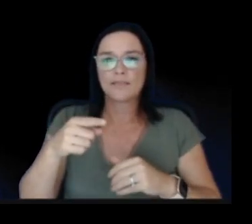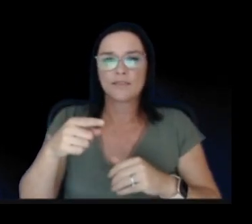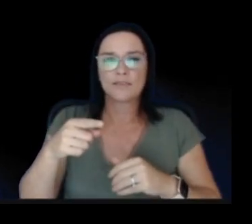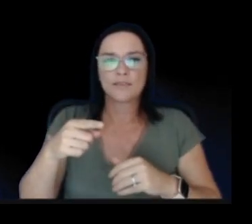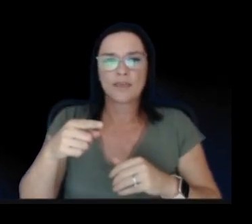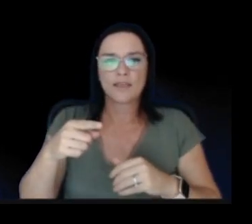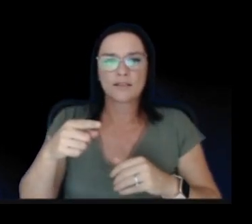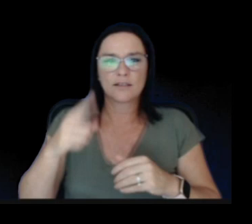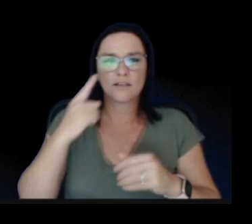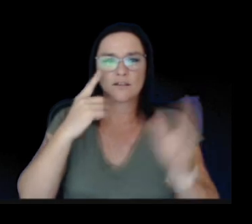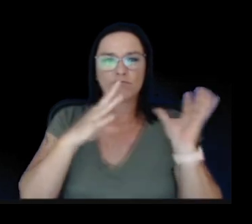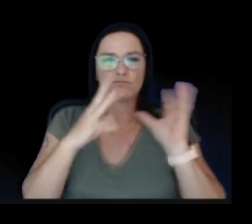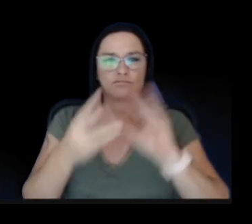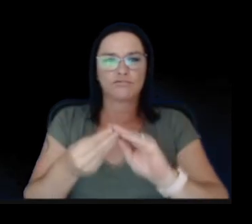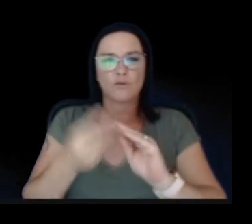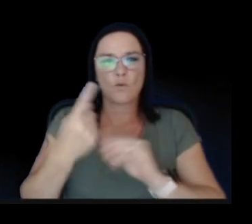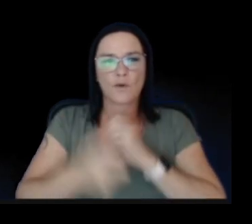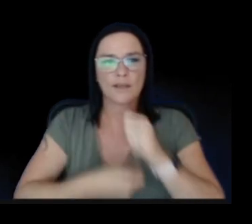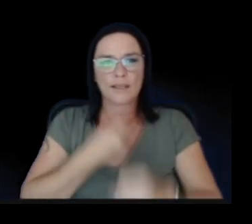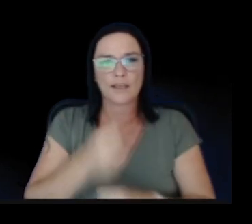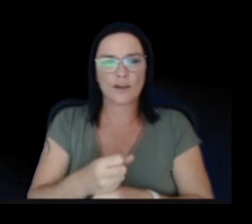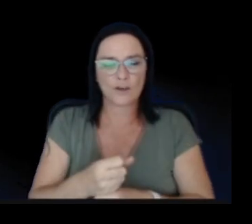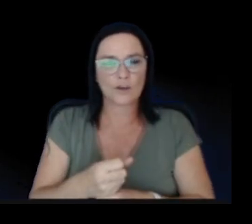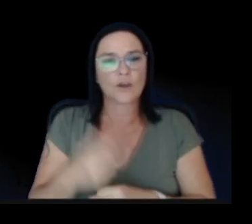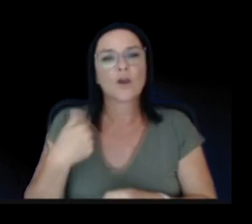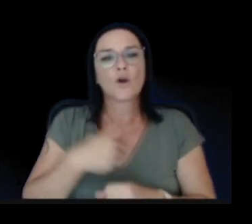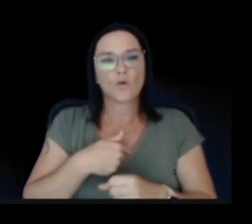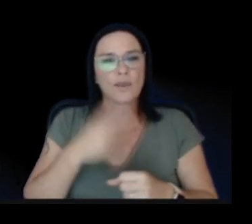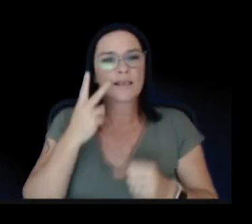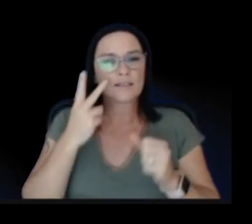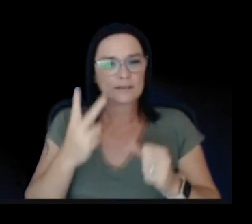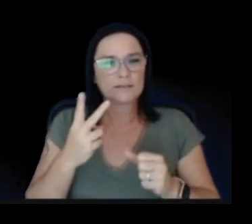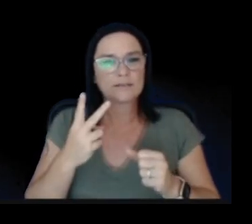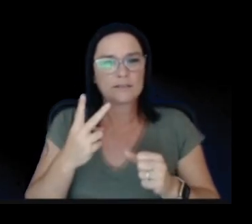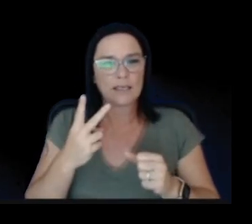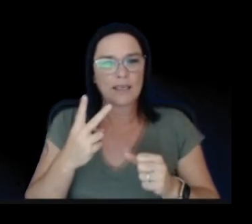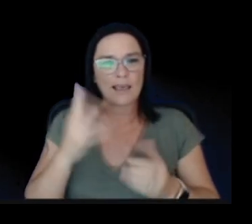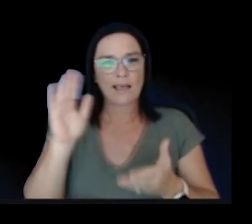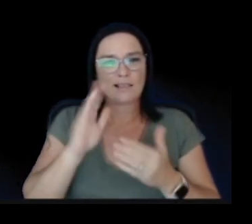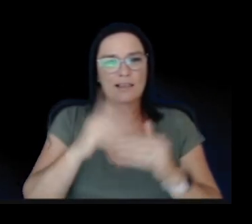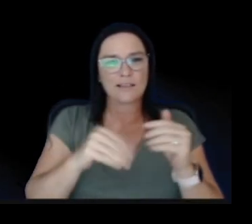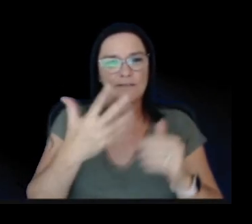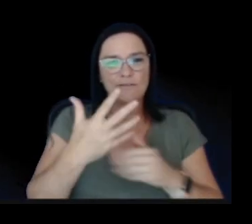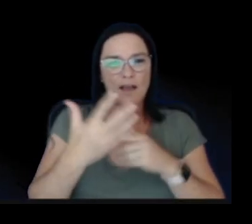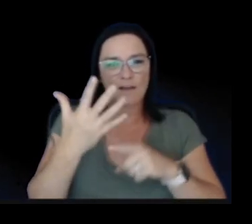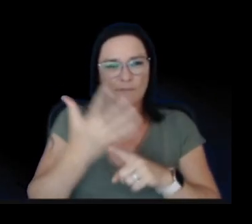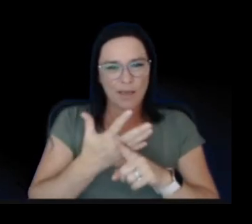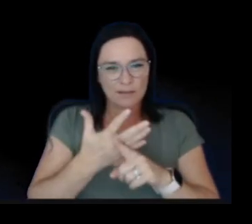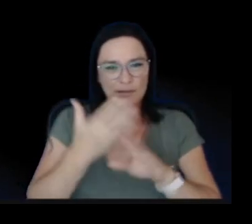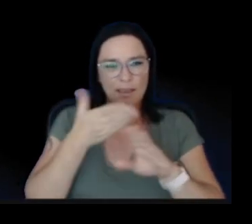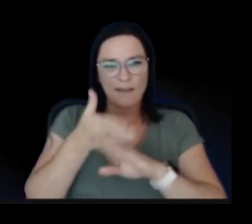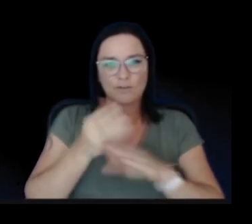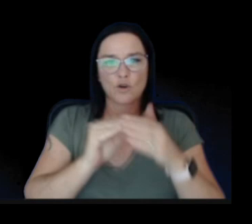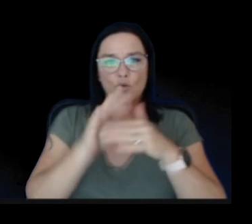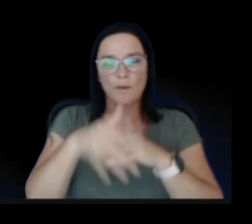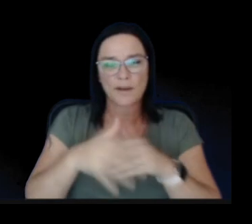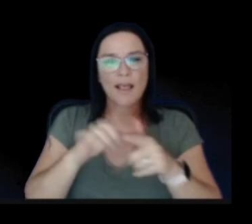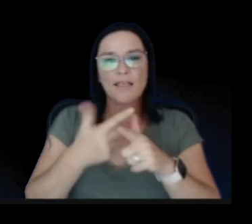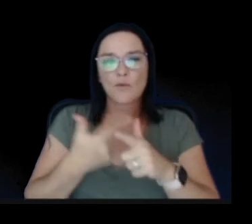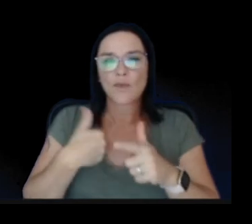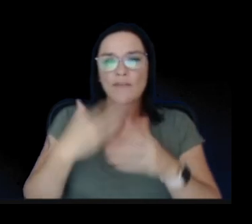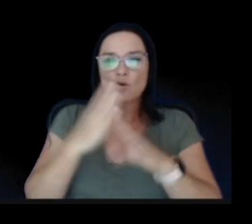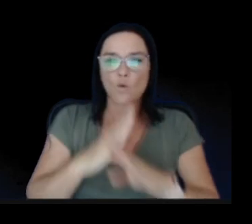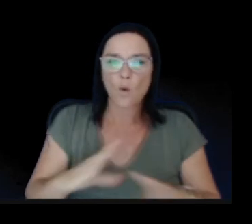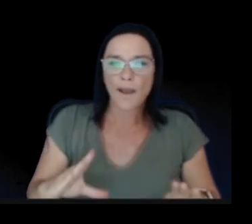we're catching the onset of those deep earthquakes less than five months after the eruption ended. You can see there's been some quiet, some